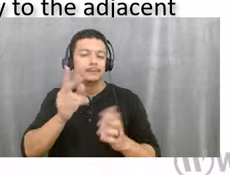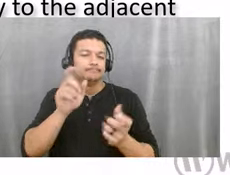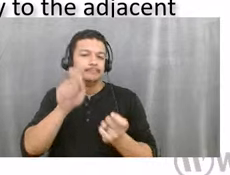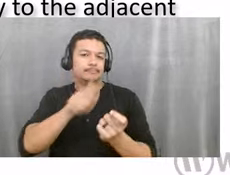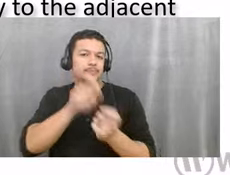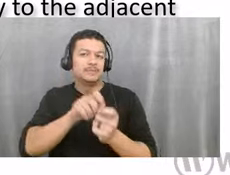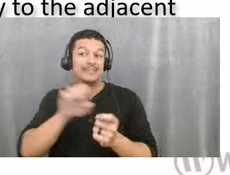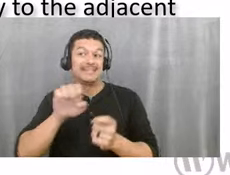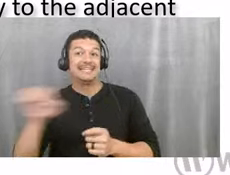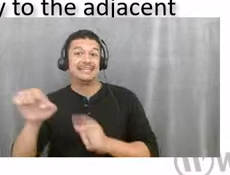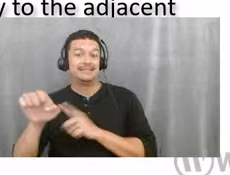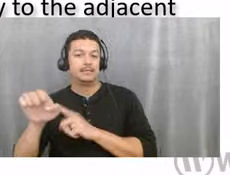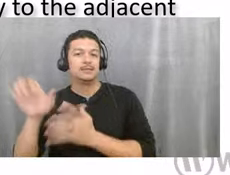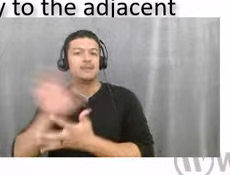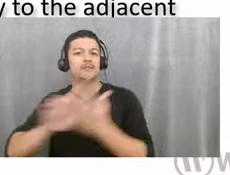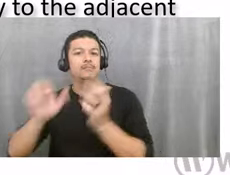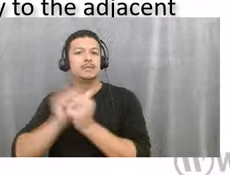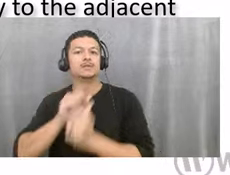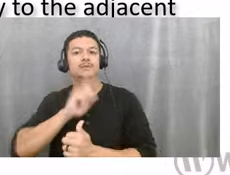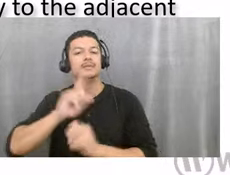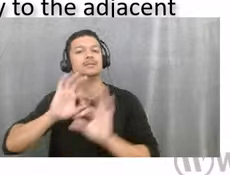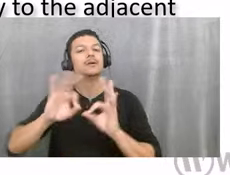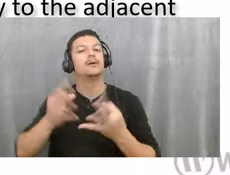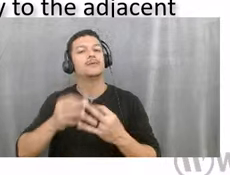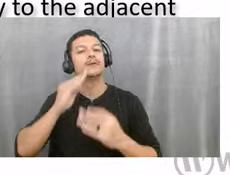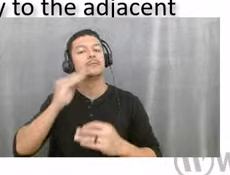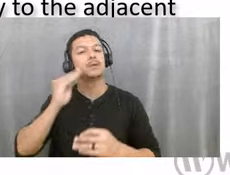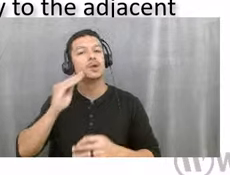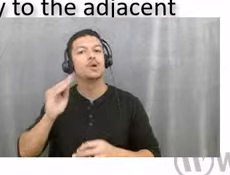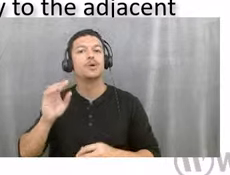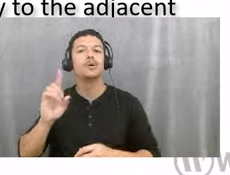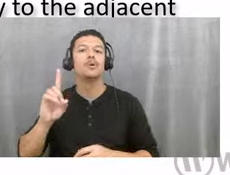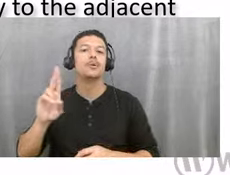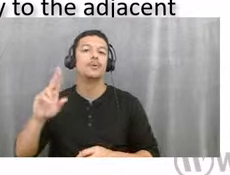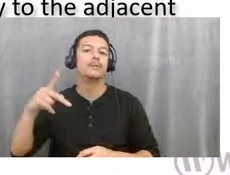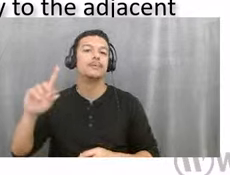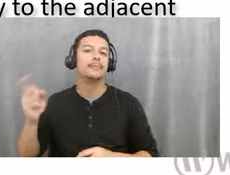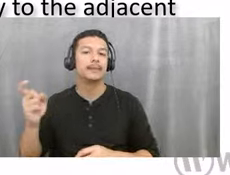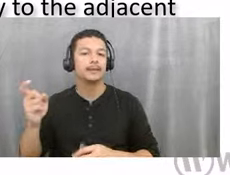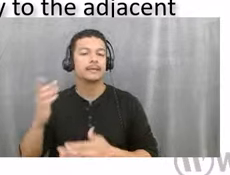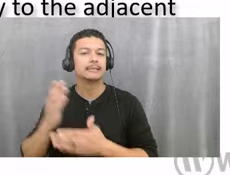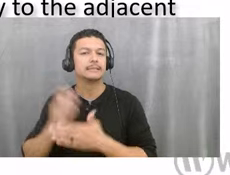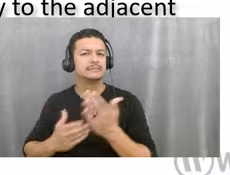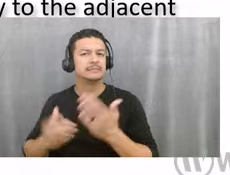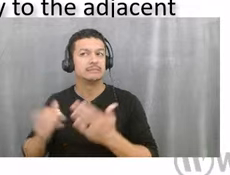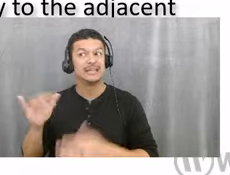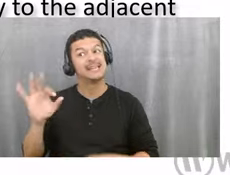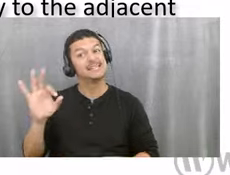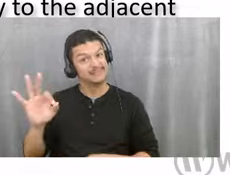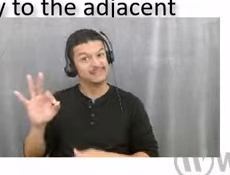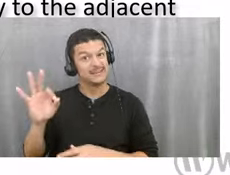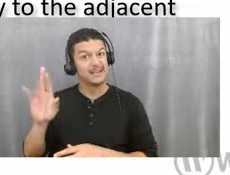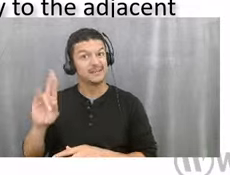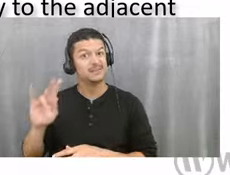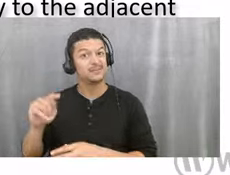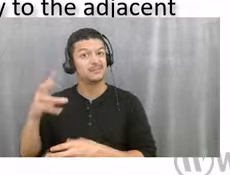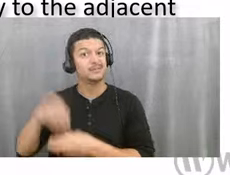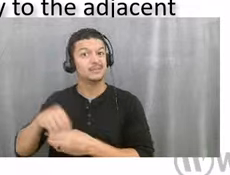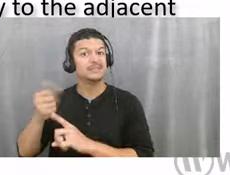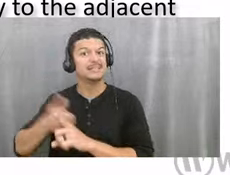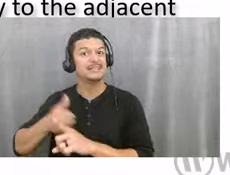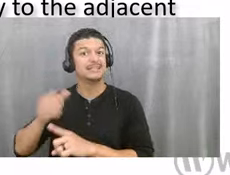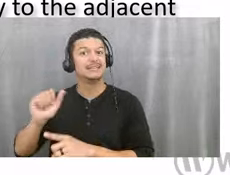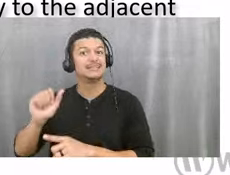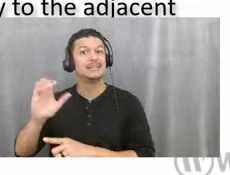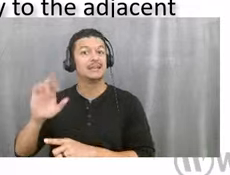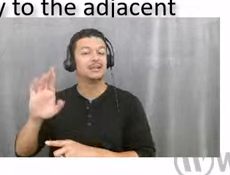there's a mix of single family homes and duplexes, um, some of that density is as high as nine units an acre. Some of the more single family homes to our south